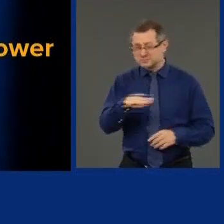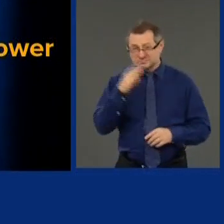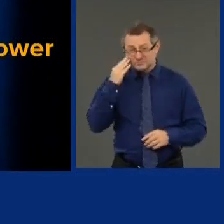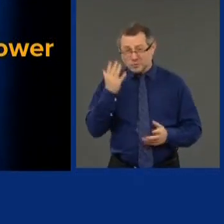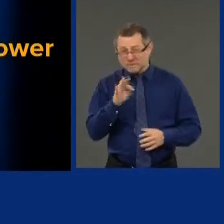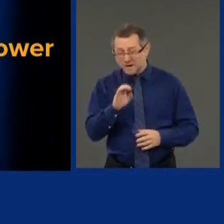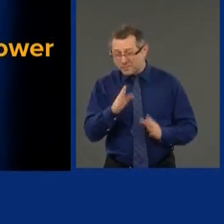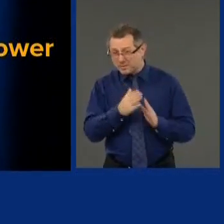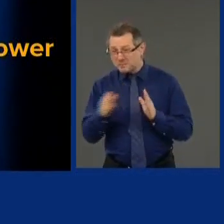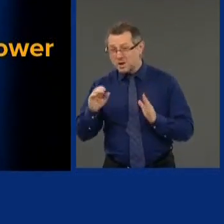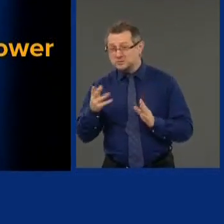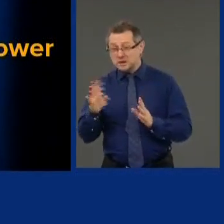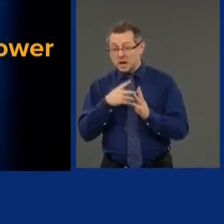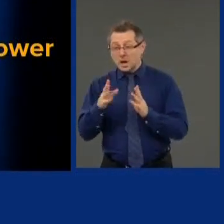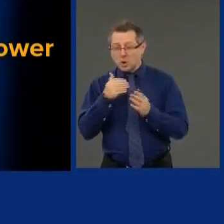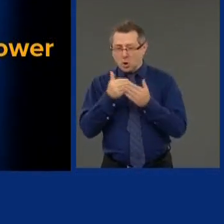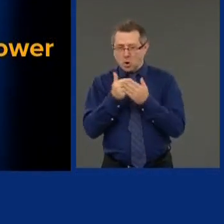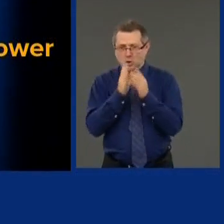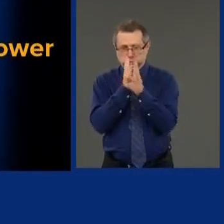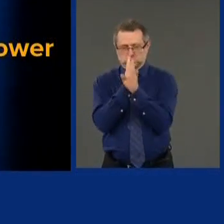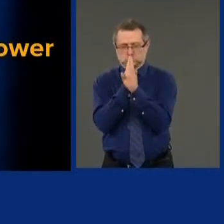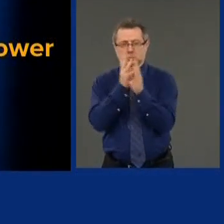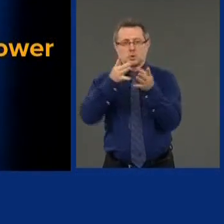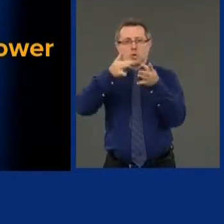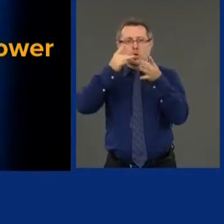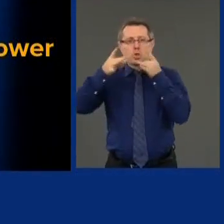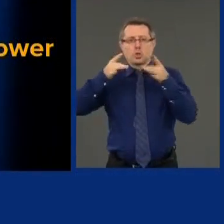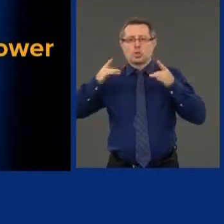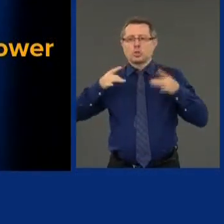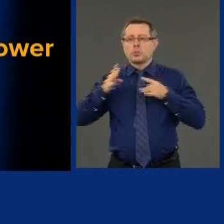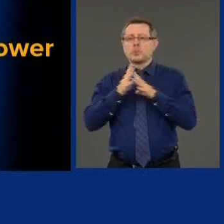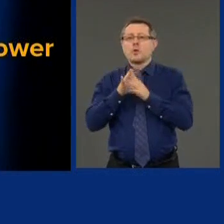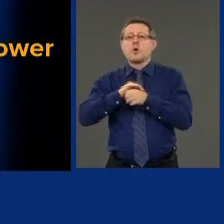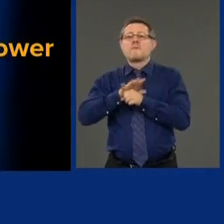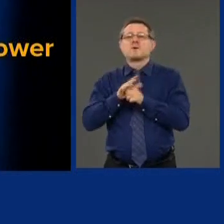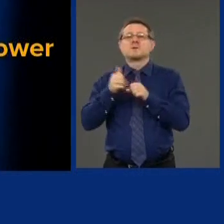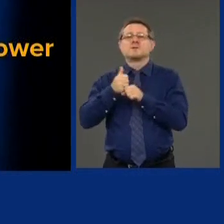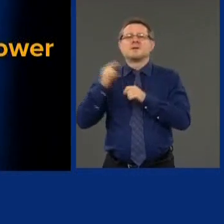on? It's when the COVID cases were coming from Europe.